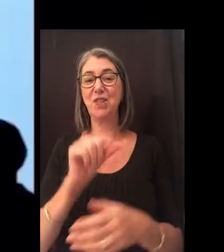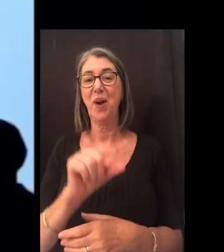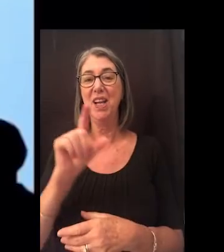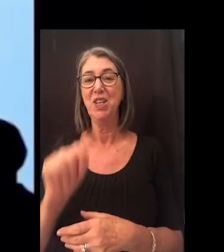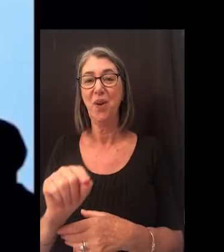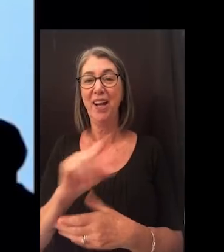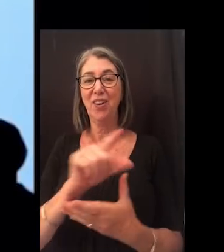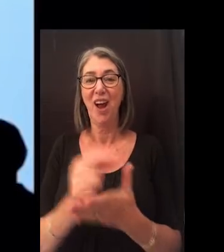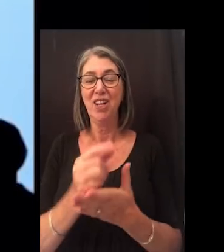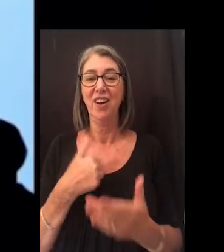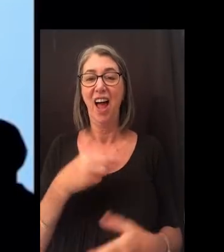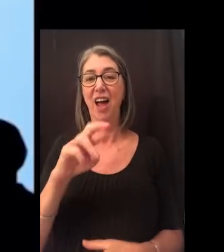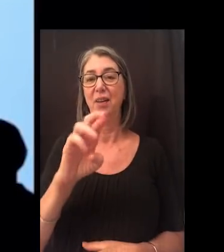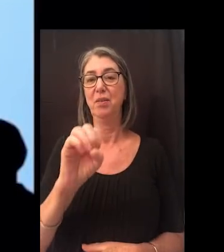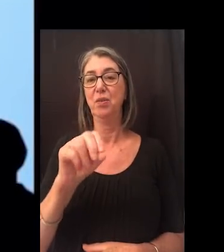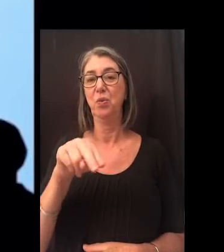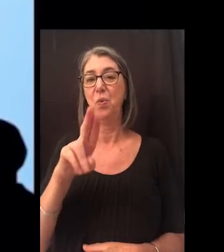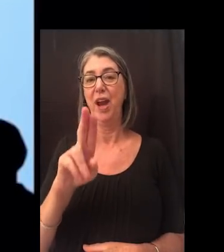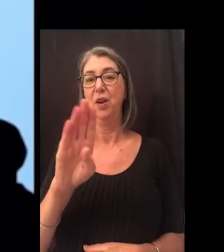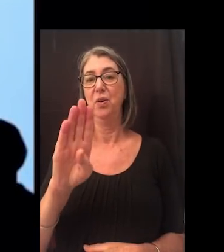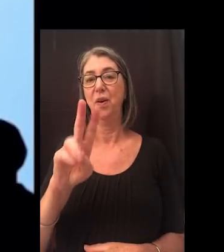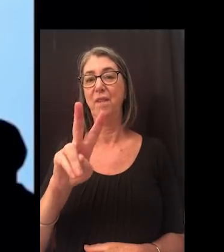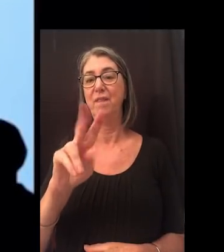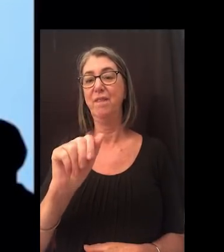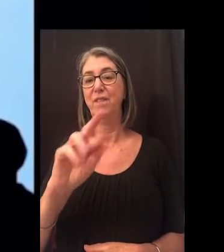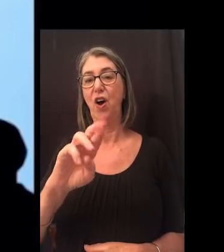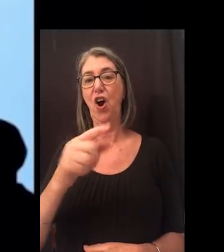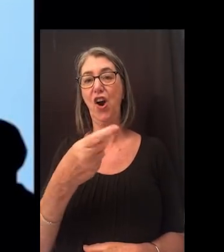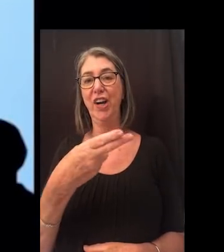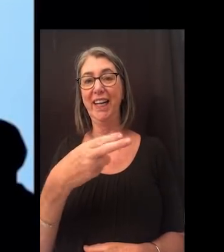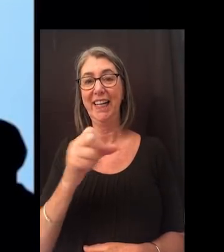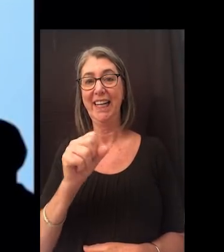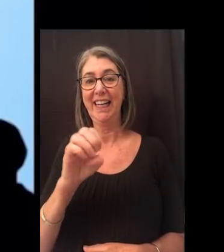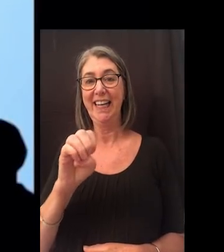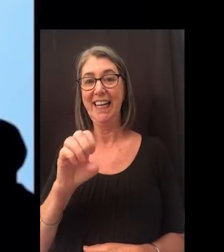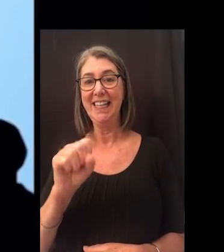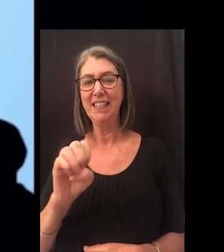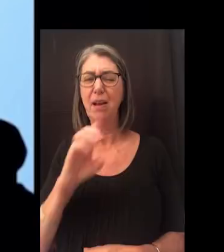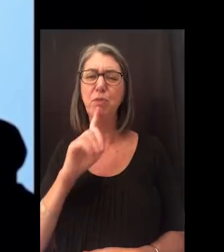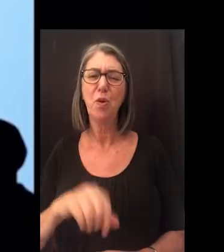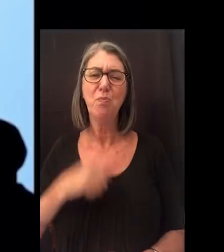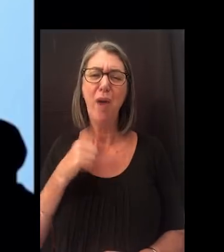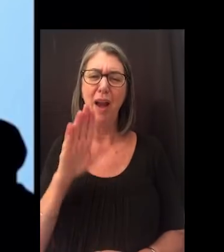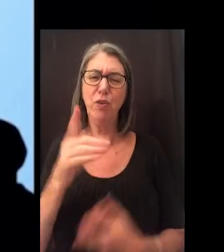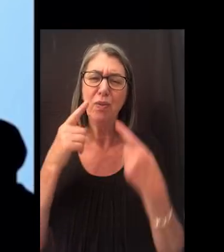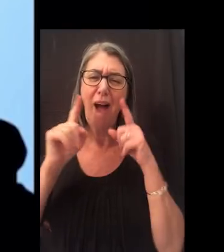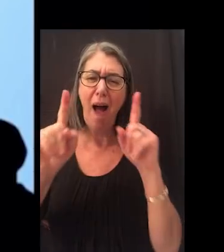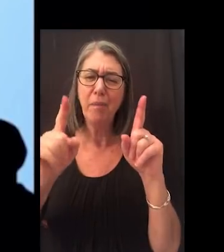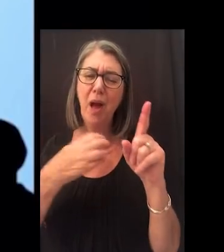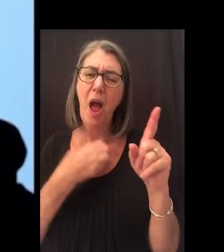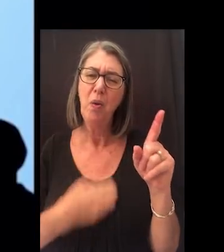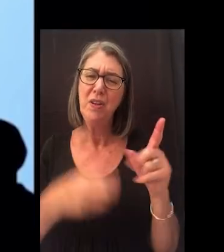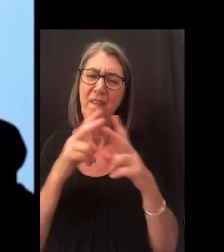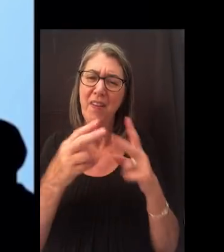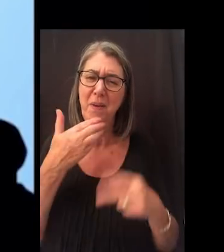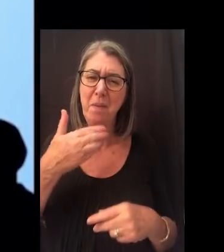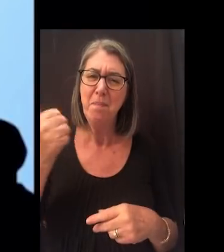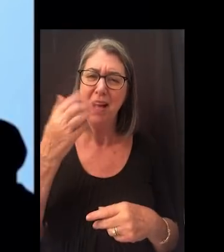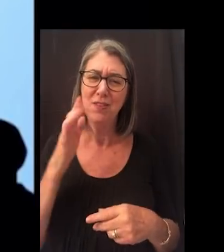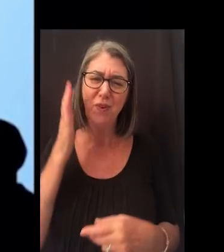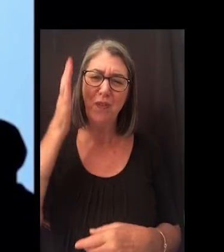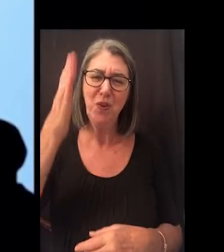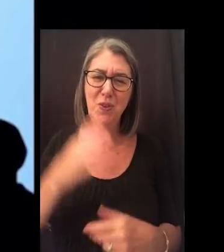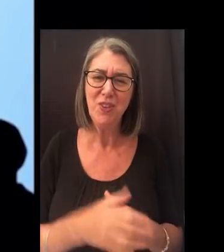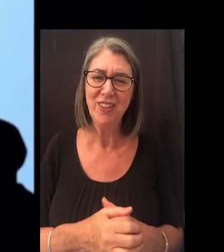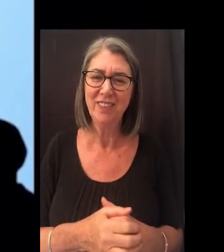Congratulations, class of 2020 graduates. I am Dr. Rainey Wargis. I am so proud of your accomplishment. I